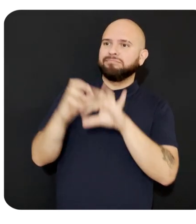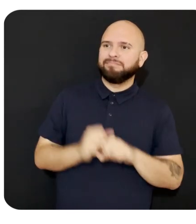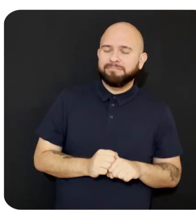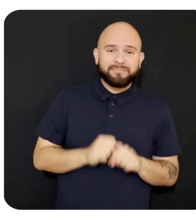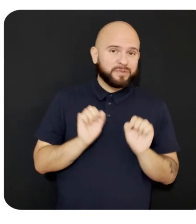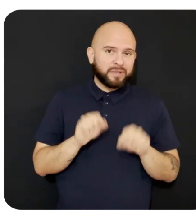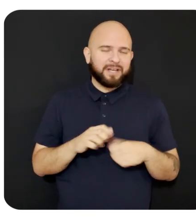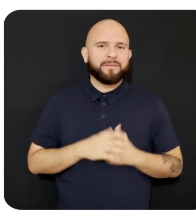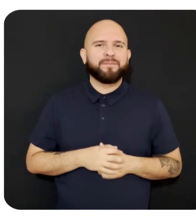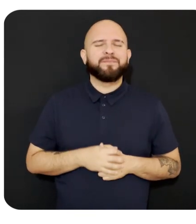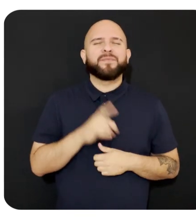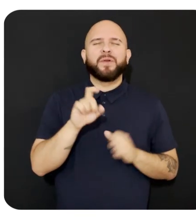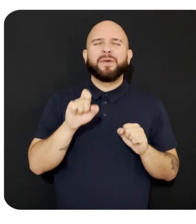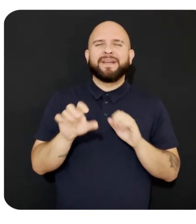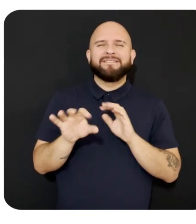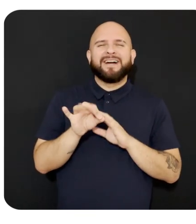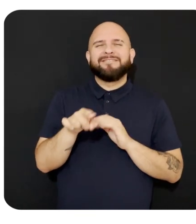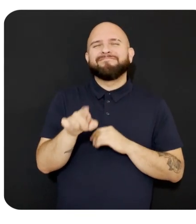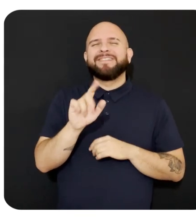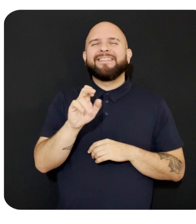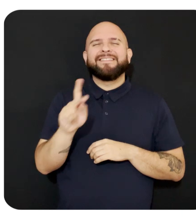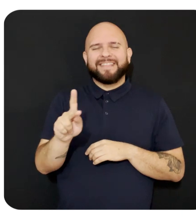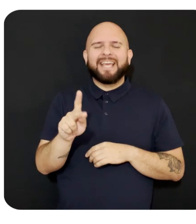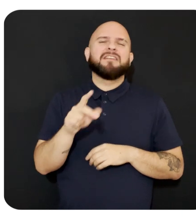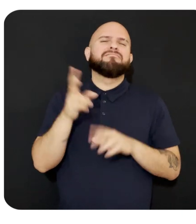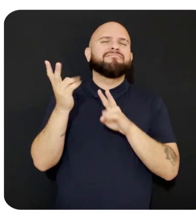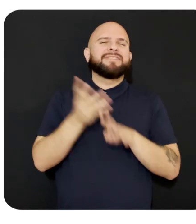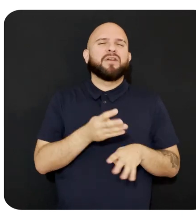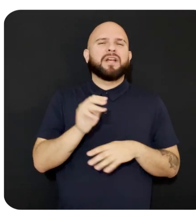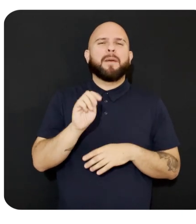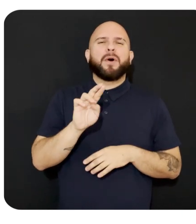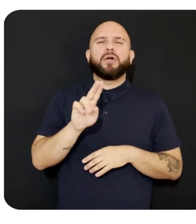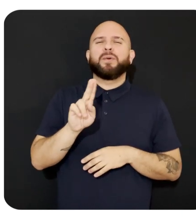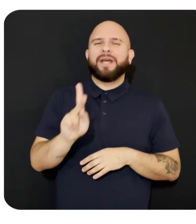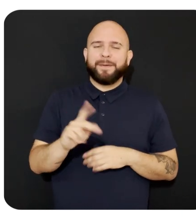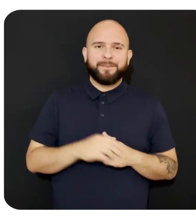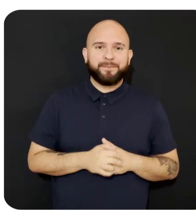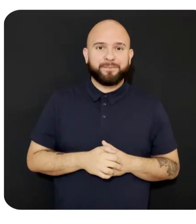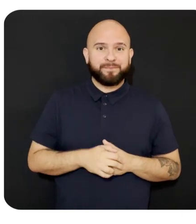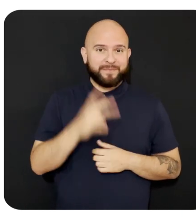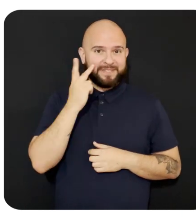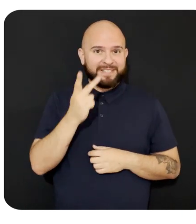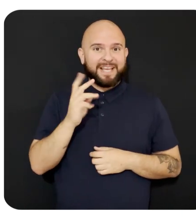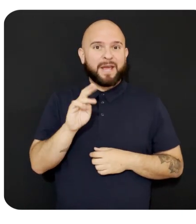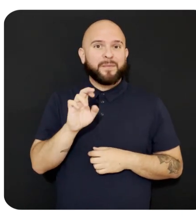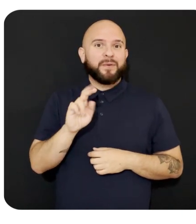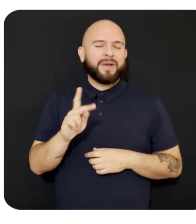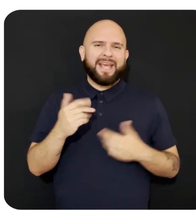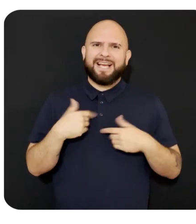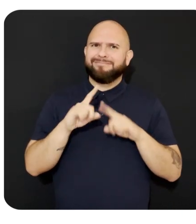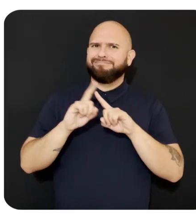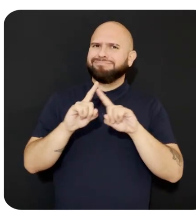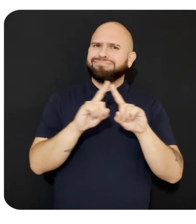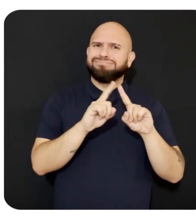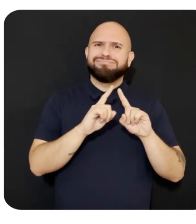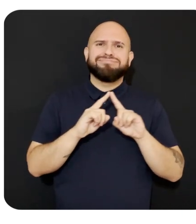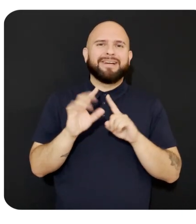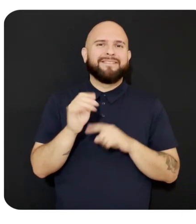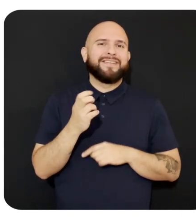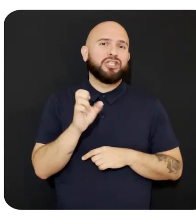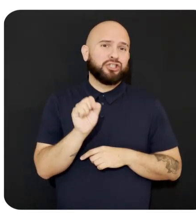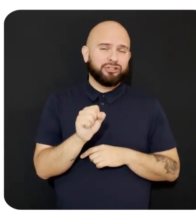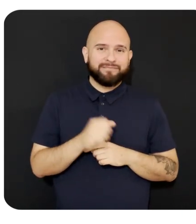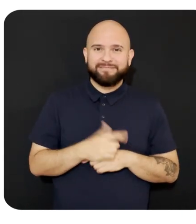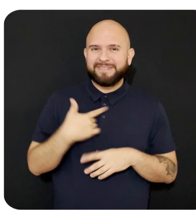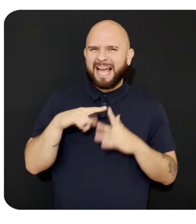slide to find more information and download MRUK. As you can see, MRUK comes with a variety of amazing features. I started